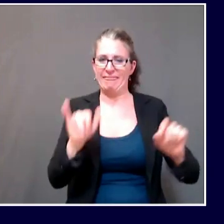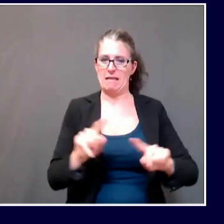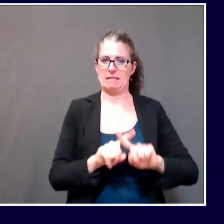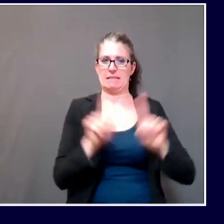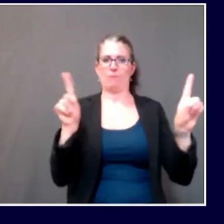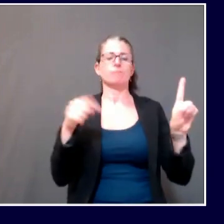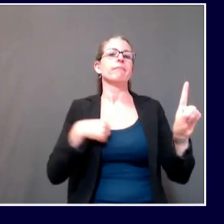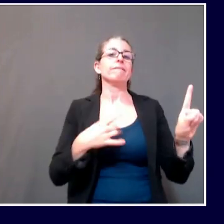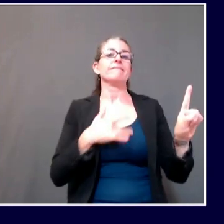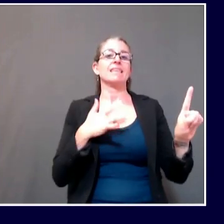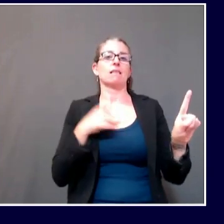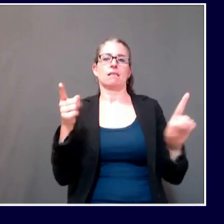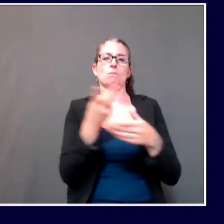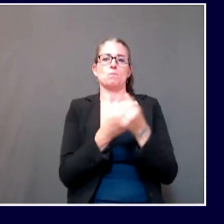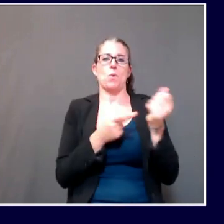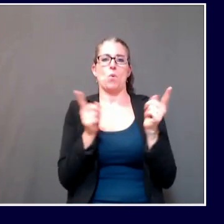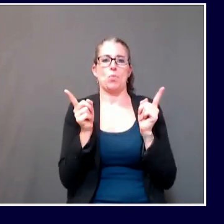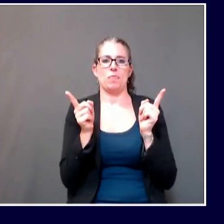Thanks.